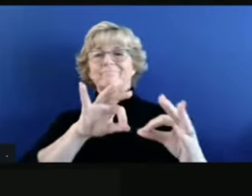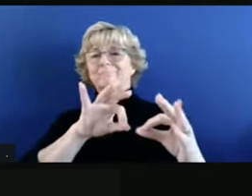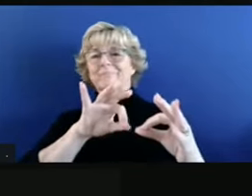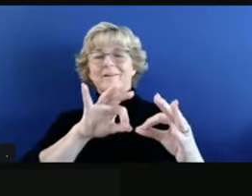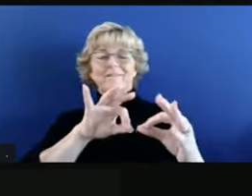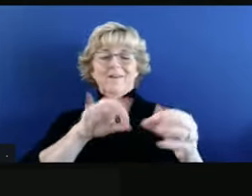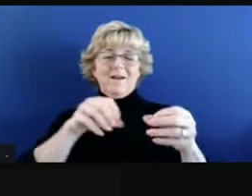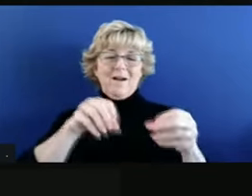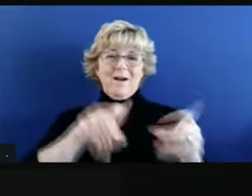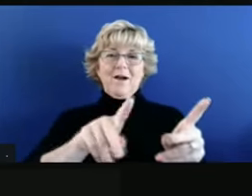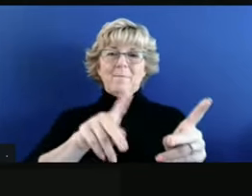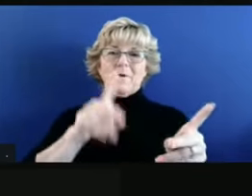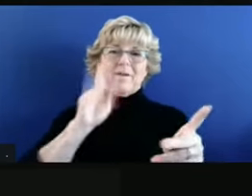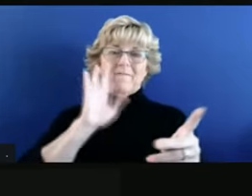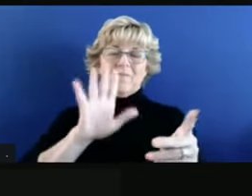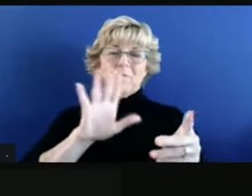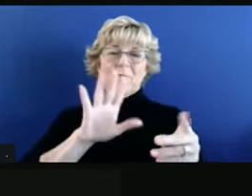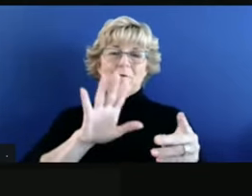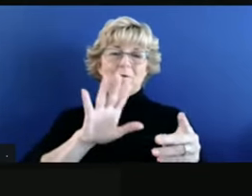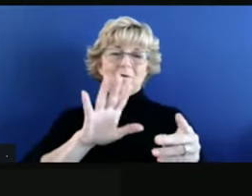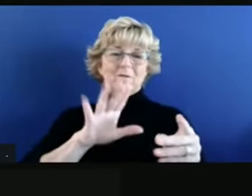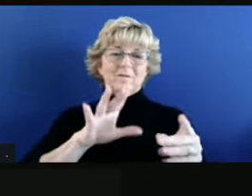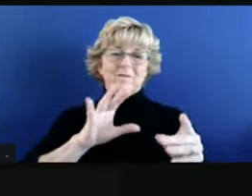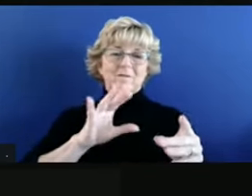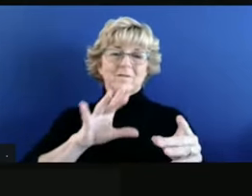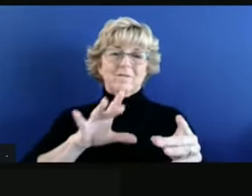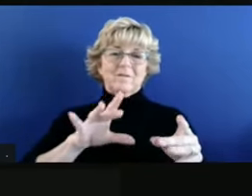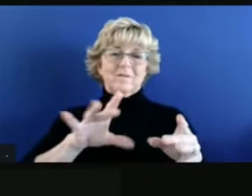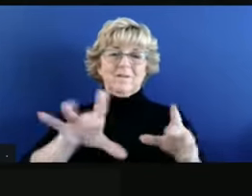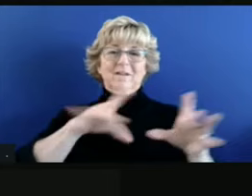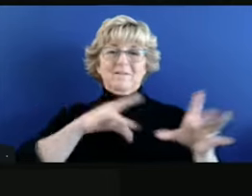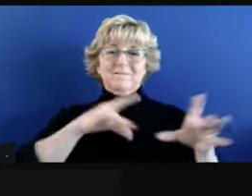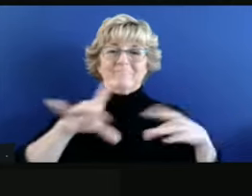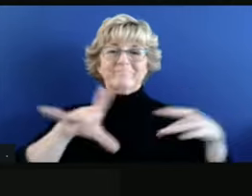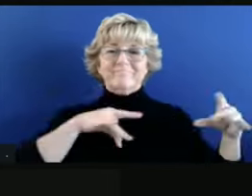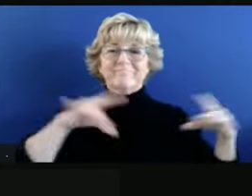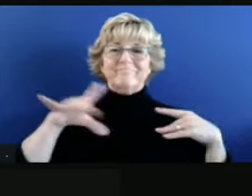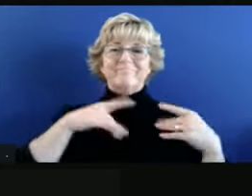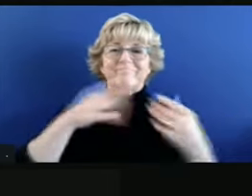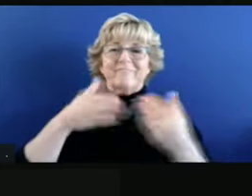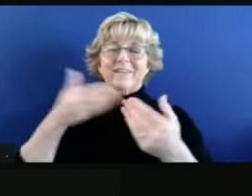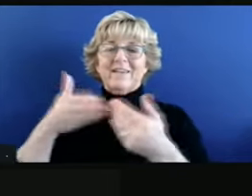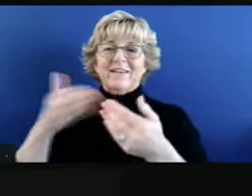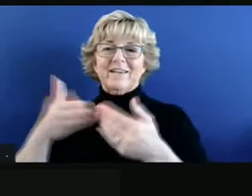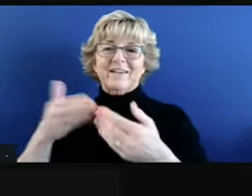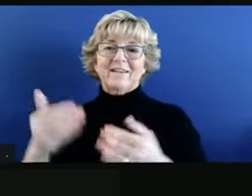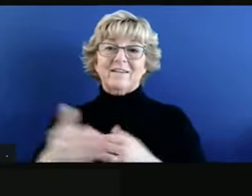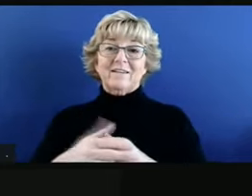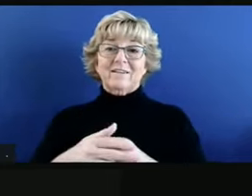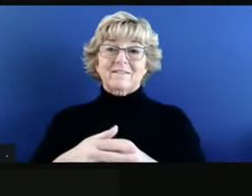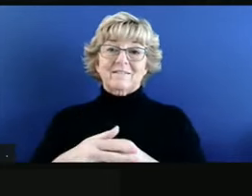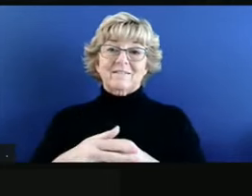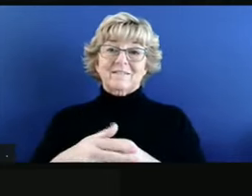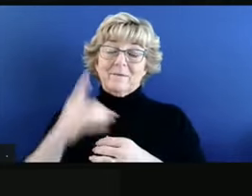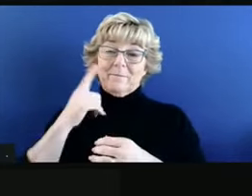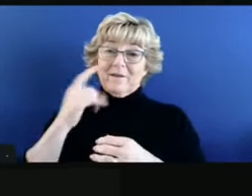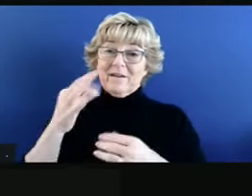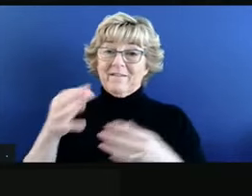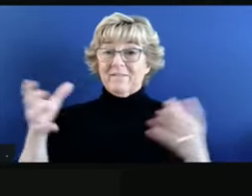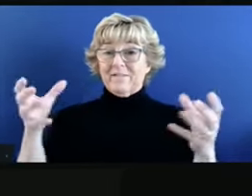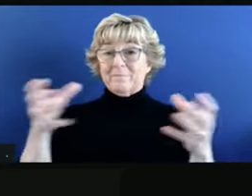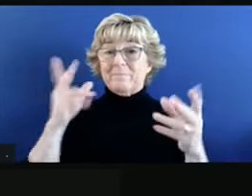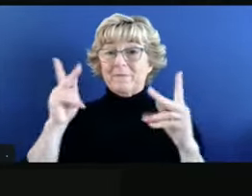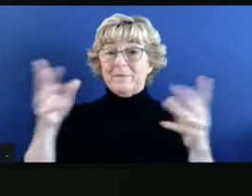transmission can occur. And I think that is truly happening. We saw some of that begin with the gatherings around some of